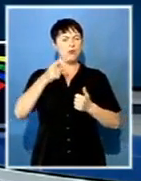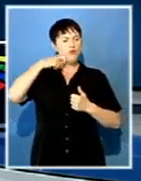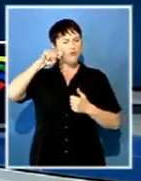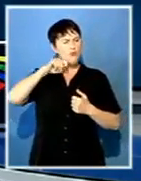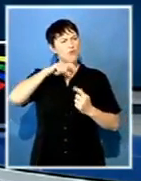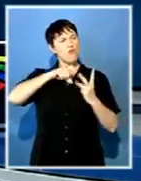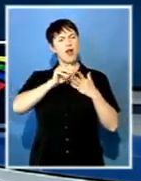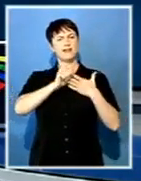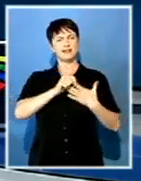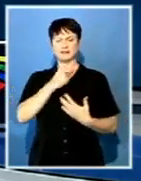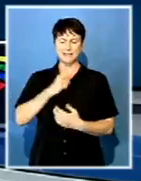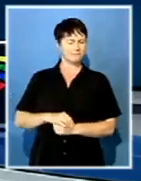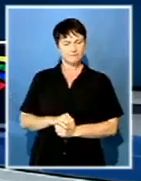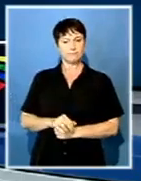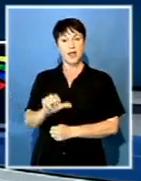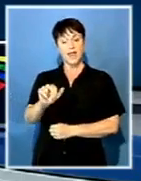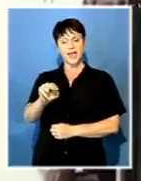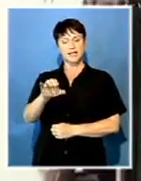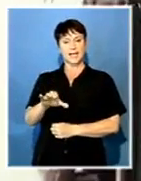Executive Committee to recall him.